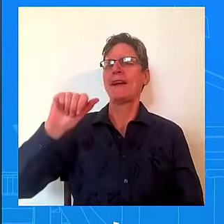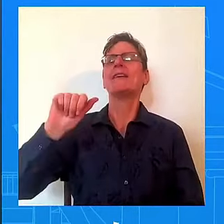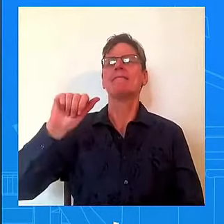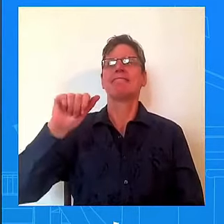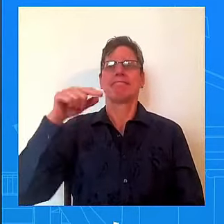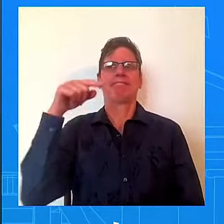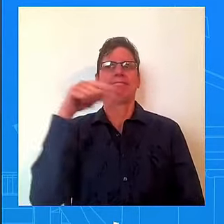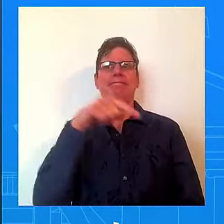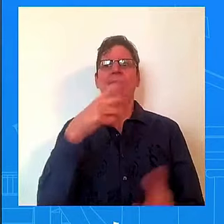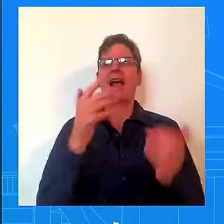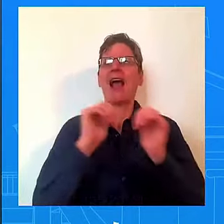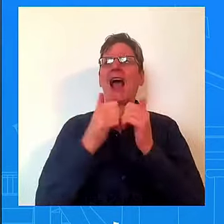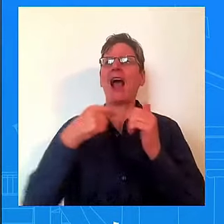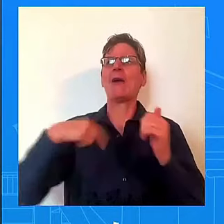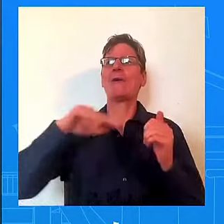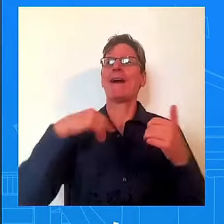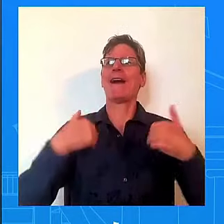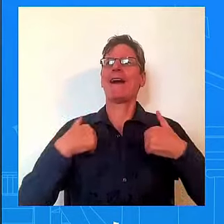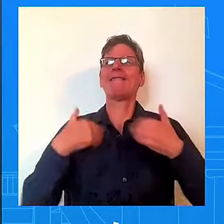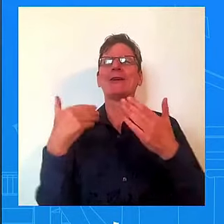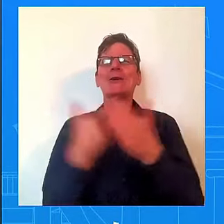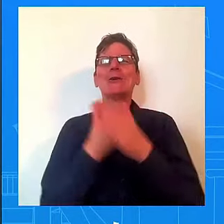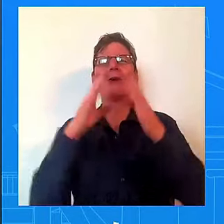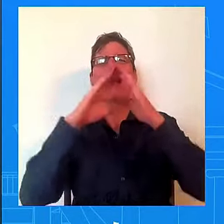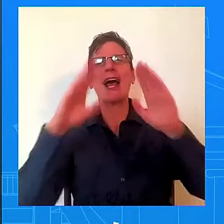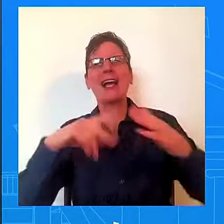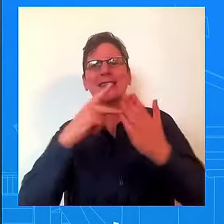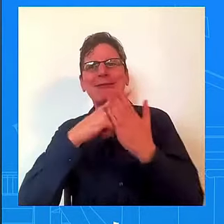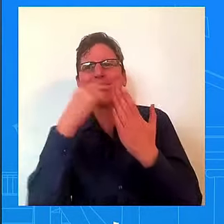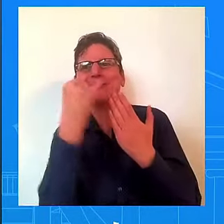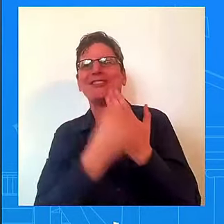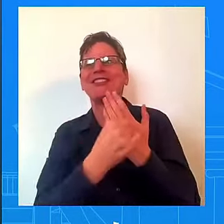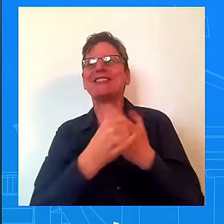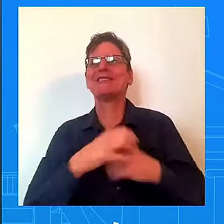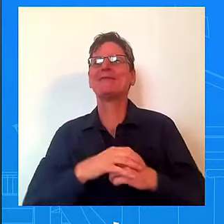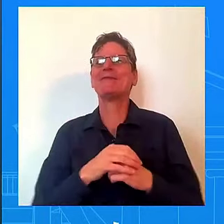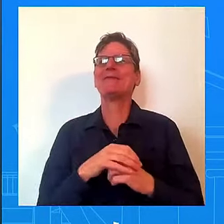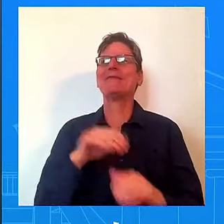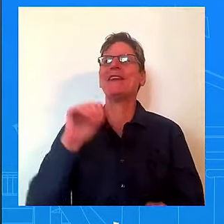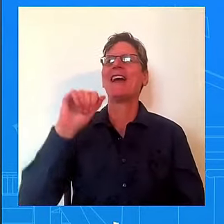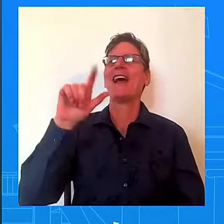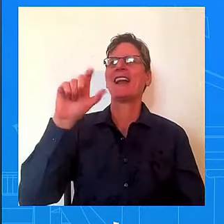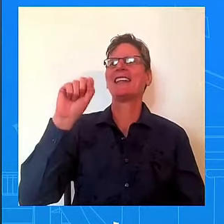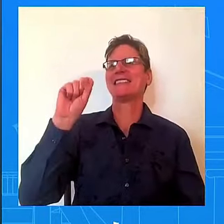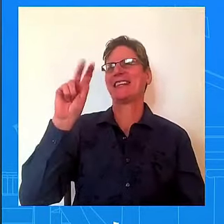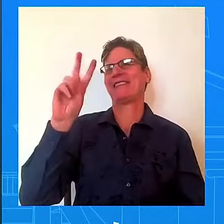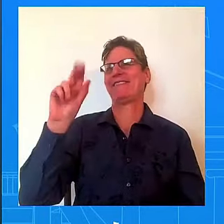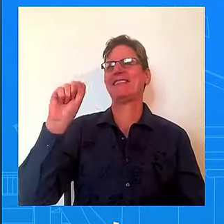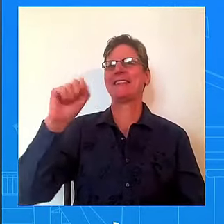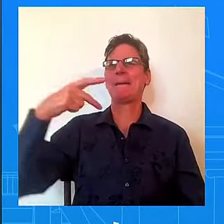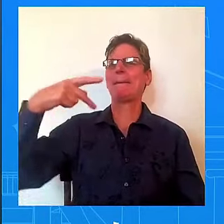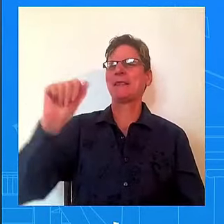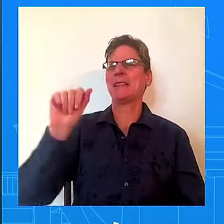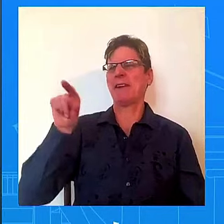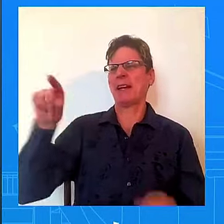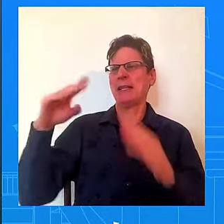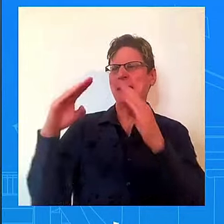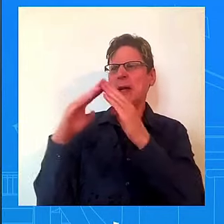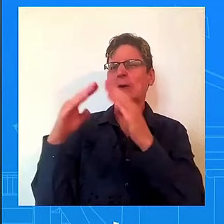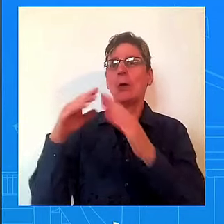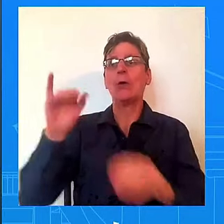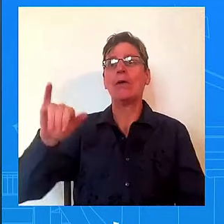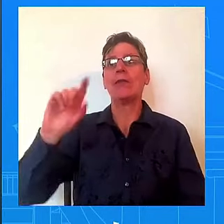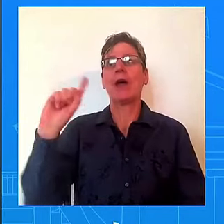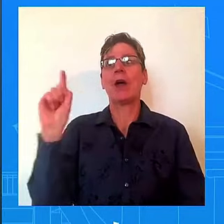was ARPA dollars and some HUD dollars. And they were put together. And so I think it's really important for folks. And again, it gets back to her